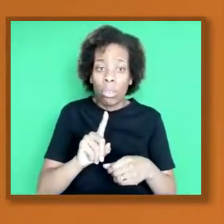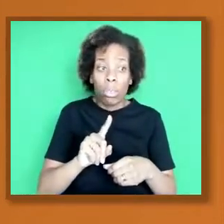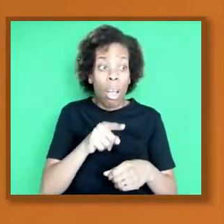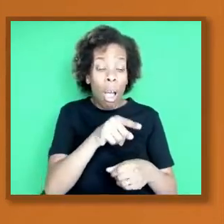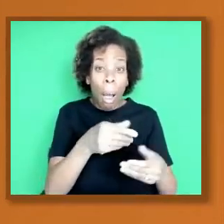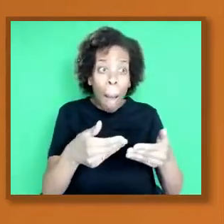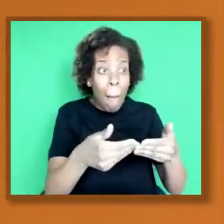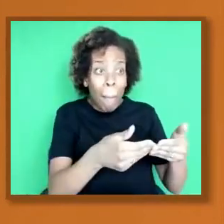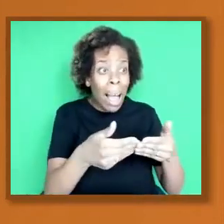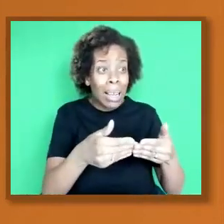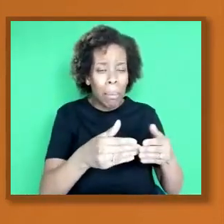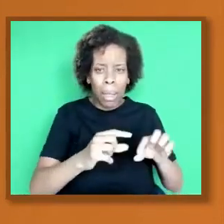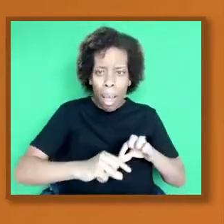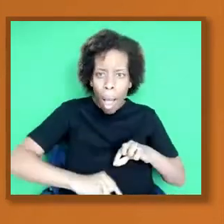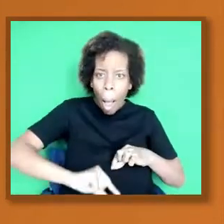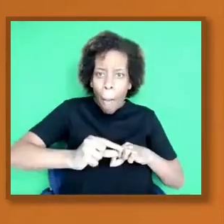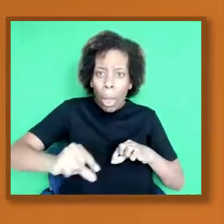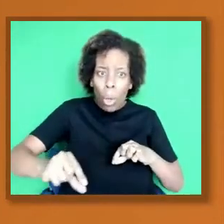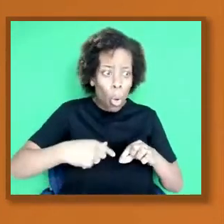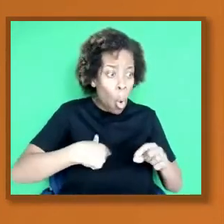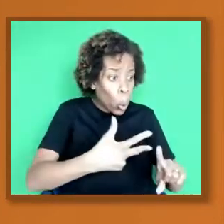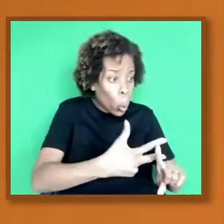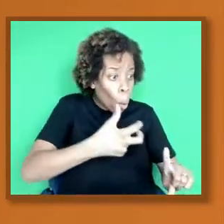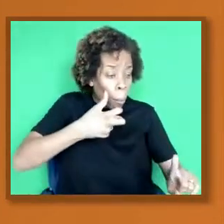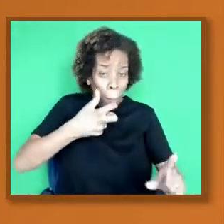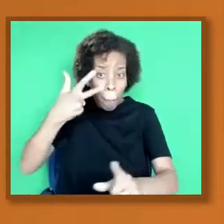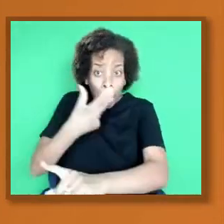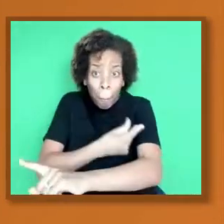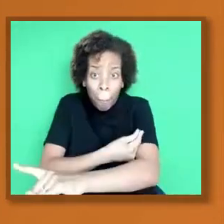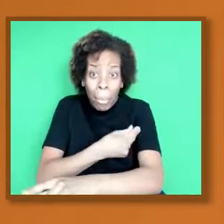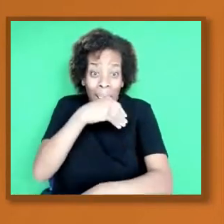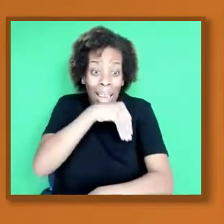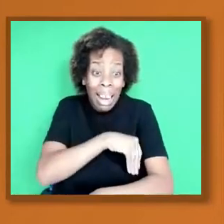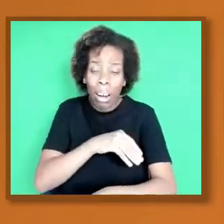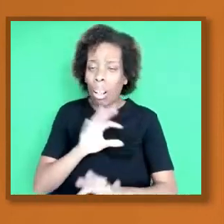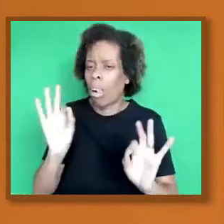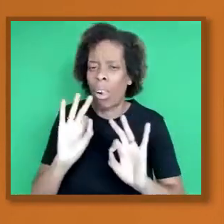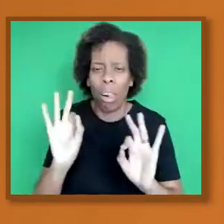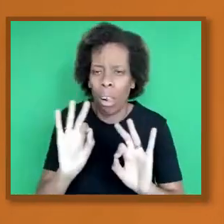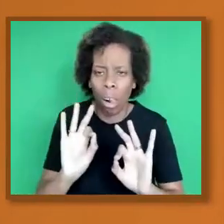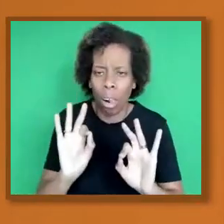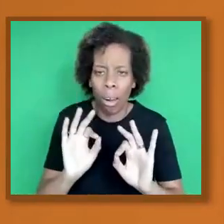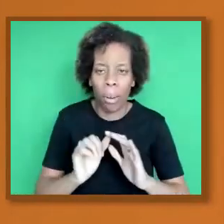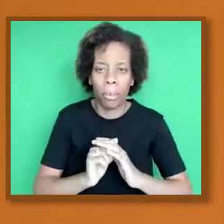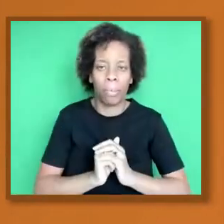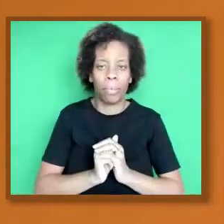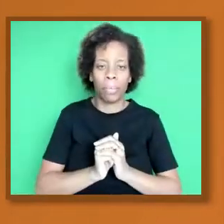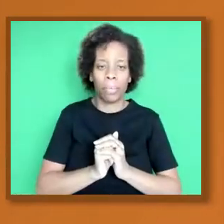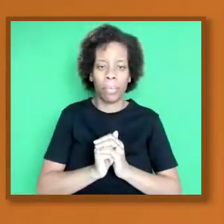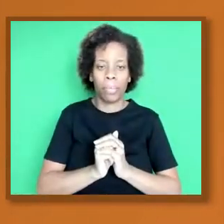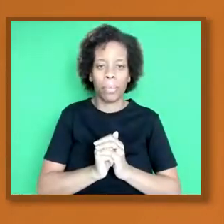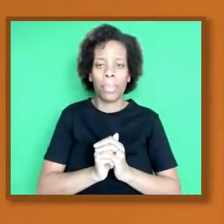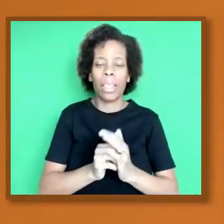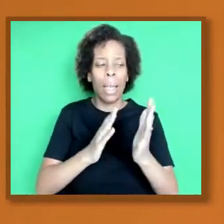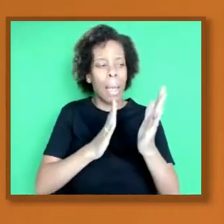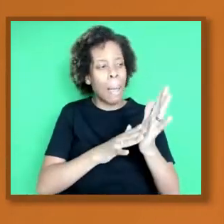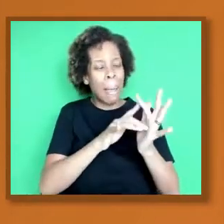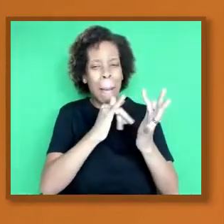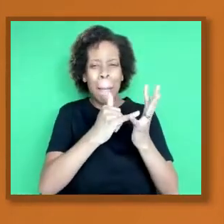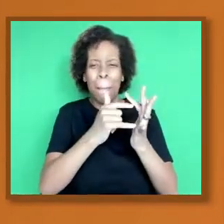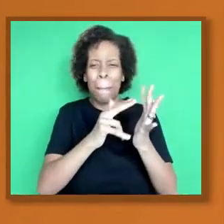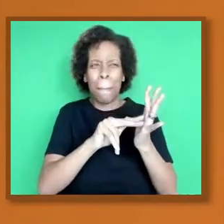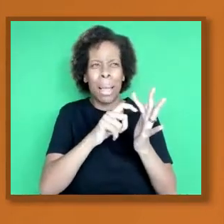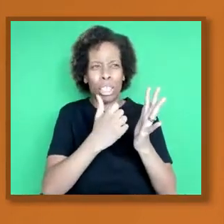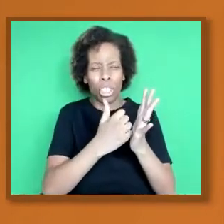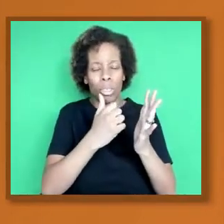because I think that's really important. Now, how messenger RNA works, think of it as the analogy. It's basically a